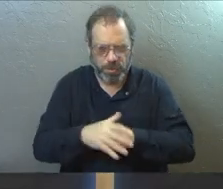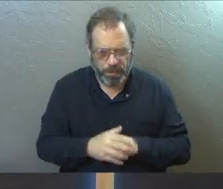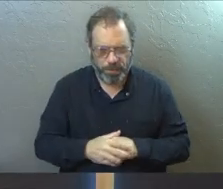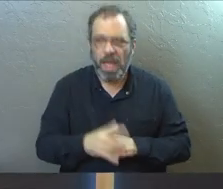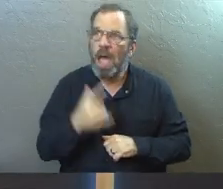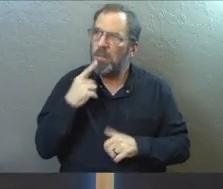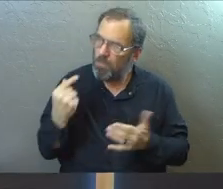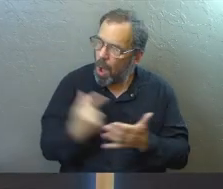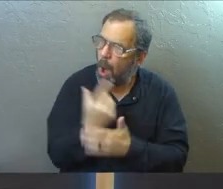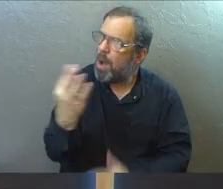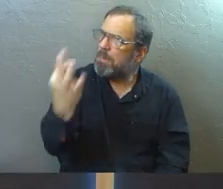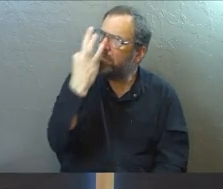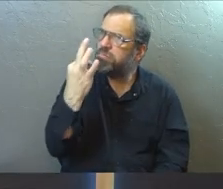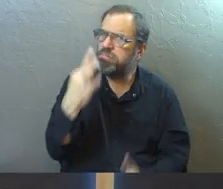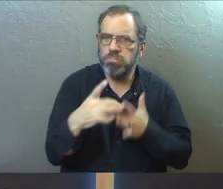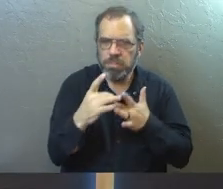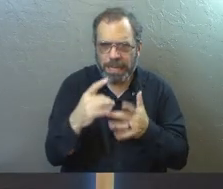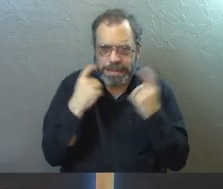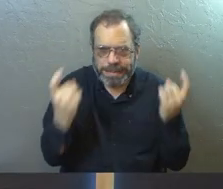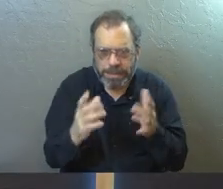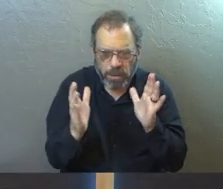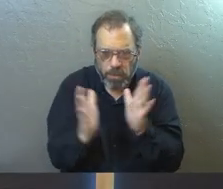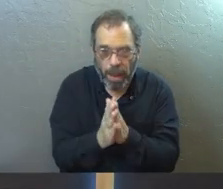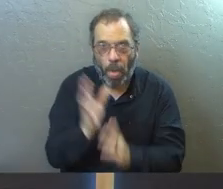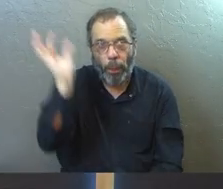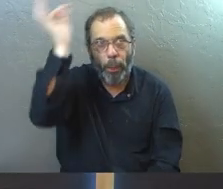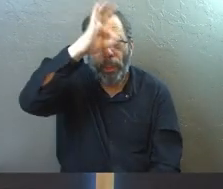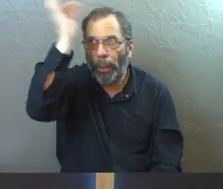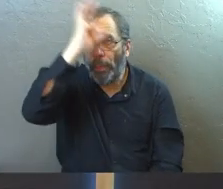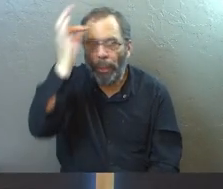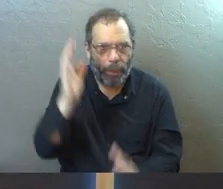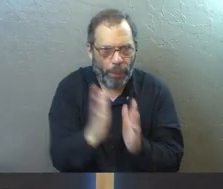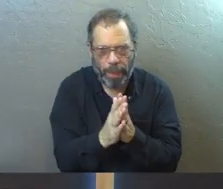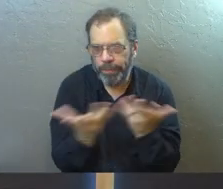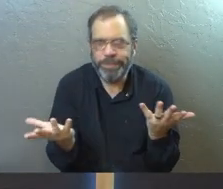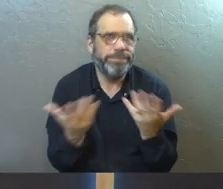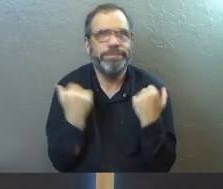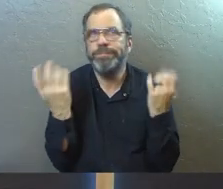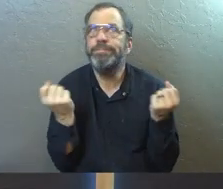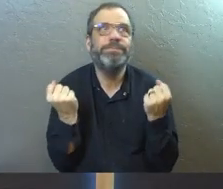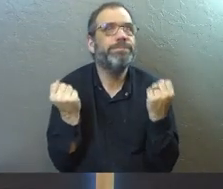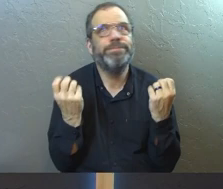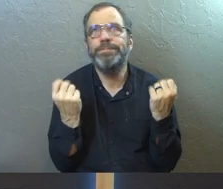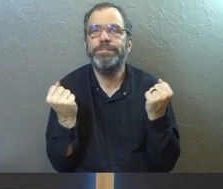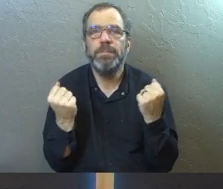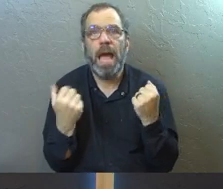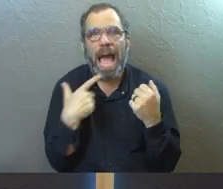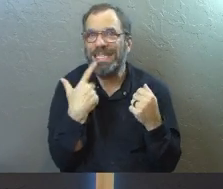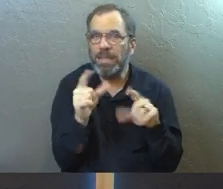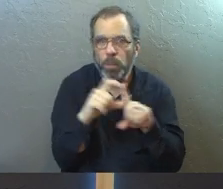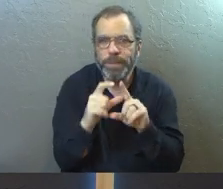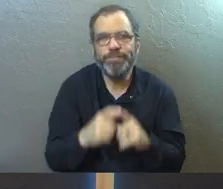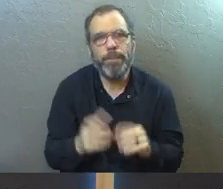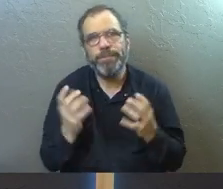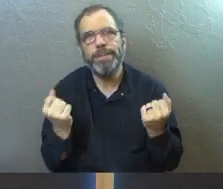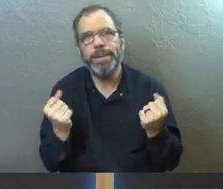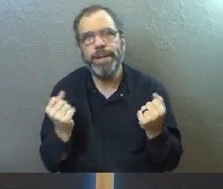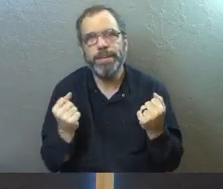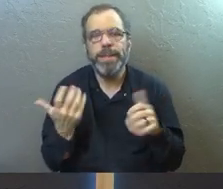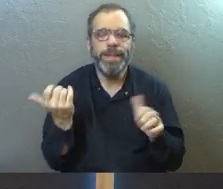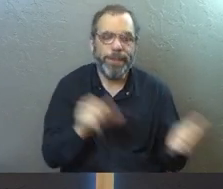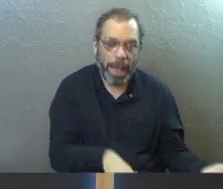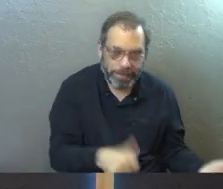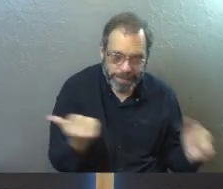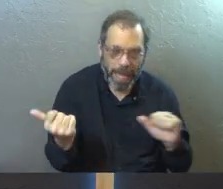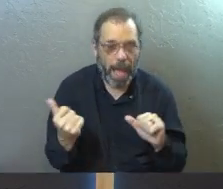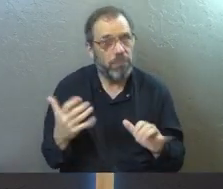They told me the gospel, led me through a sinner's prayer, had no idea really what I was praying. And I said the words. I got